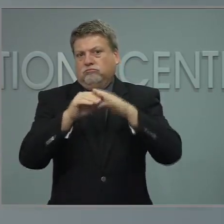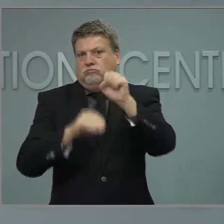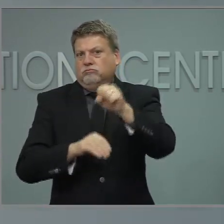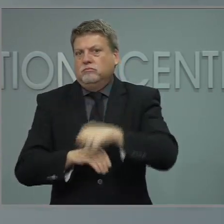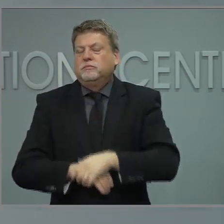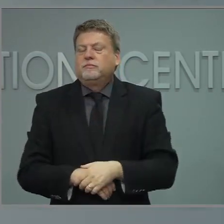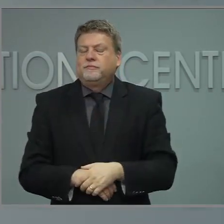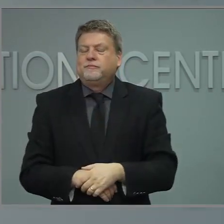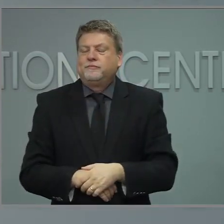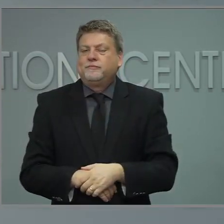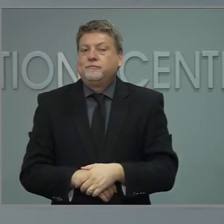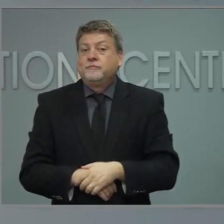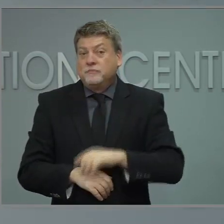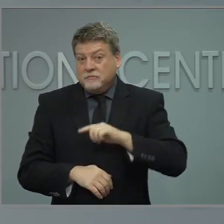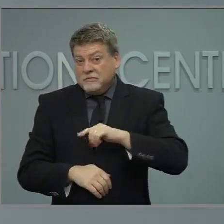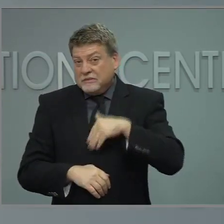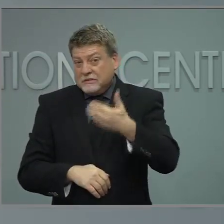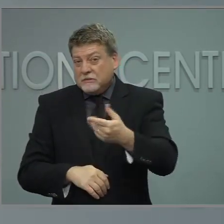Next question, please.